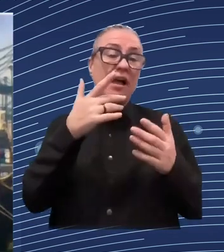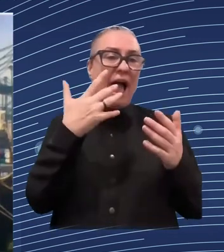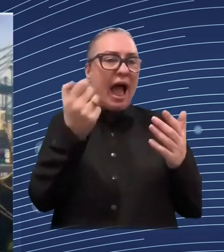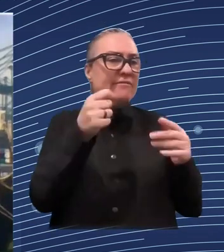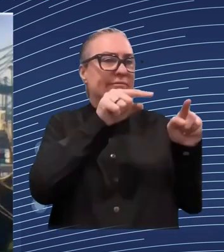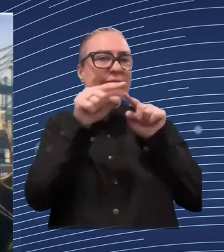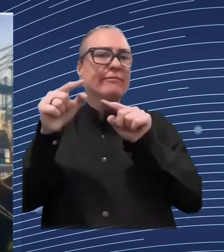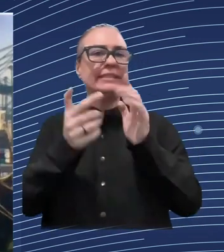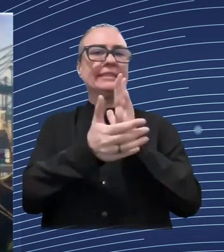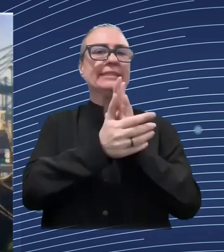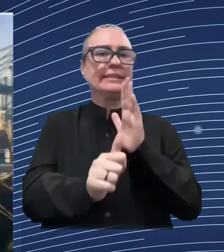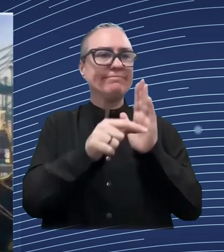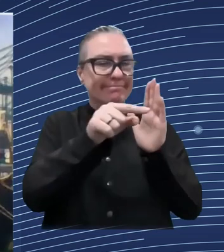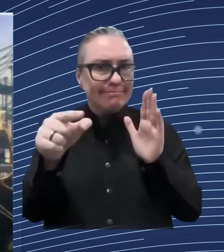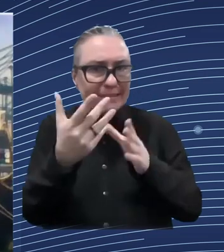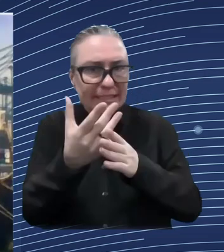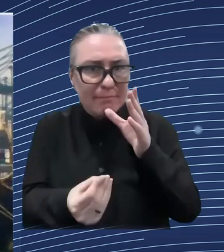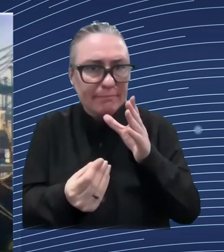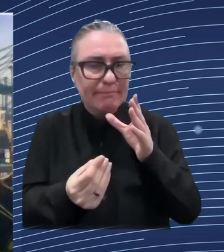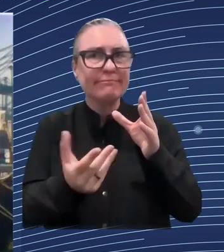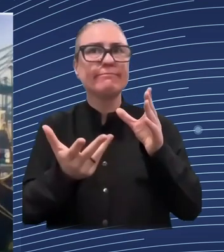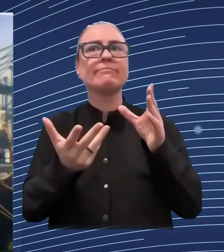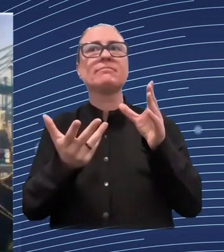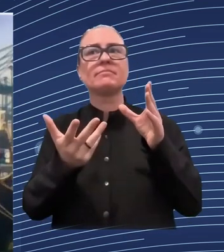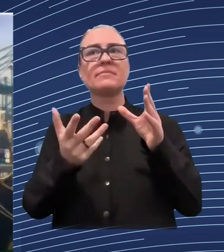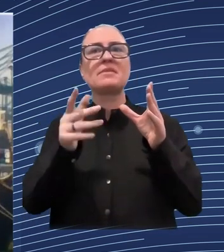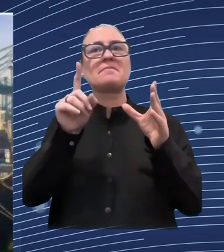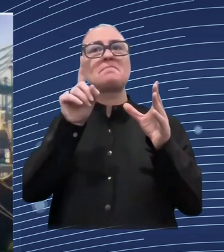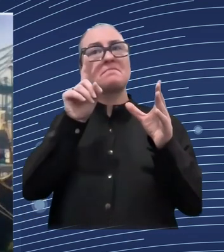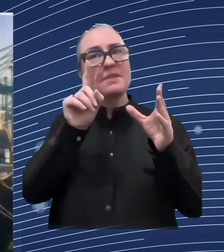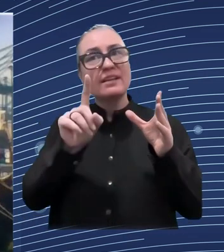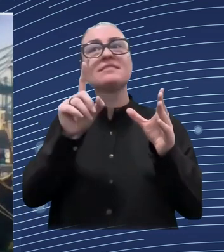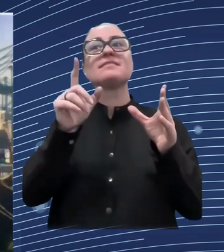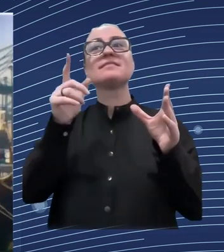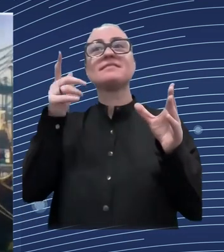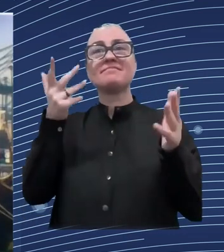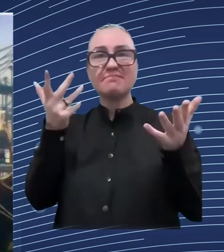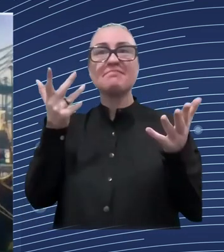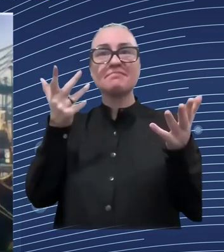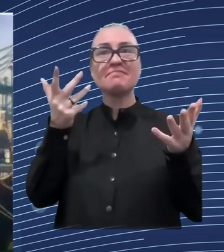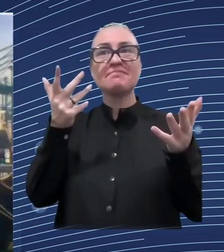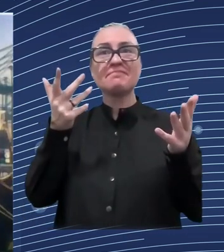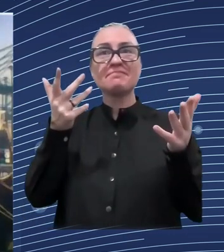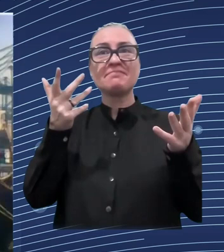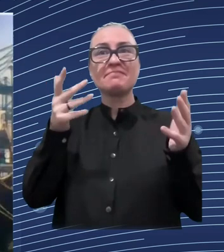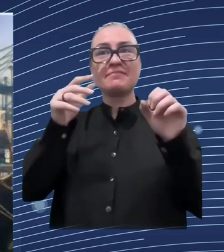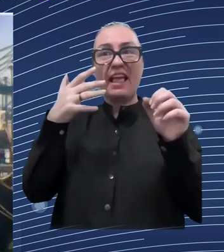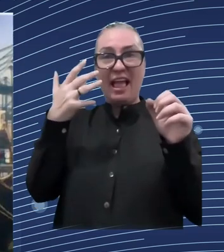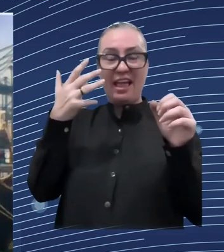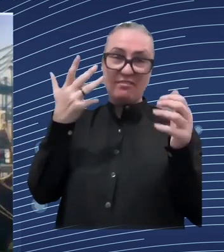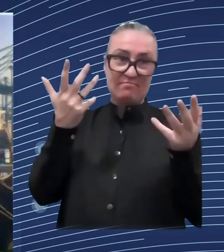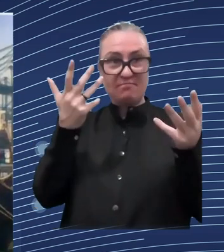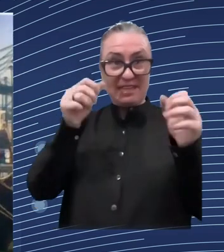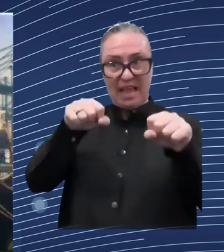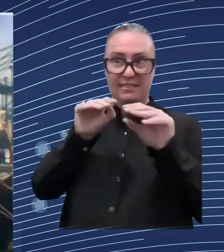really over these these years we checked the statistics at etf and in the just the 20 to 21 the it sector